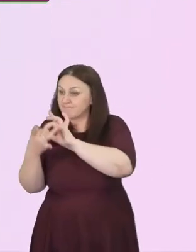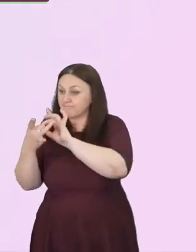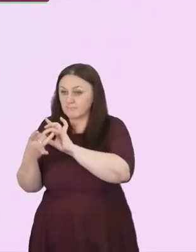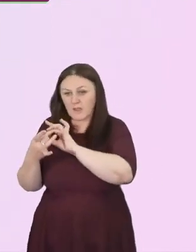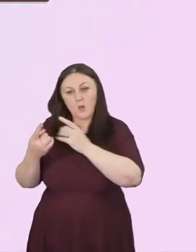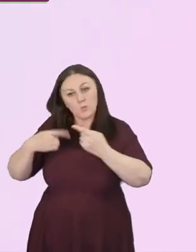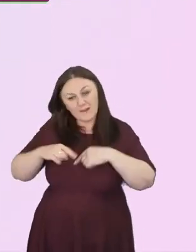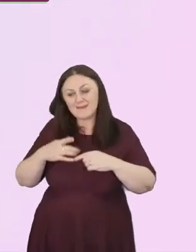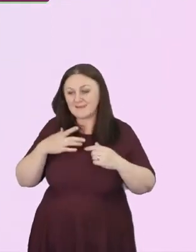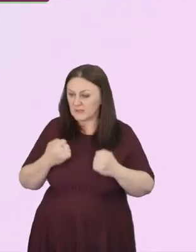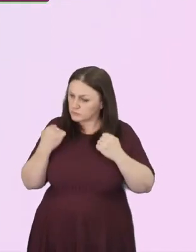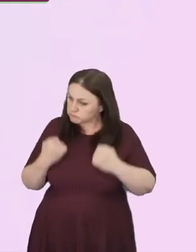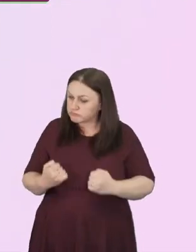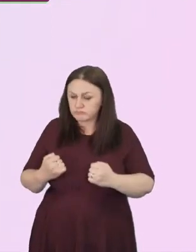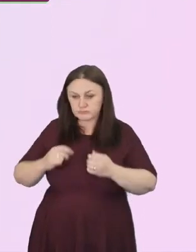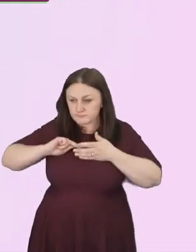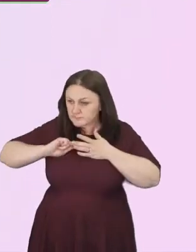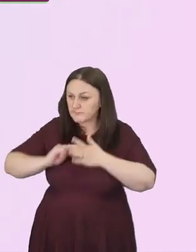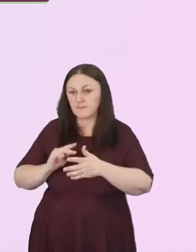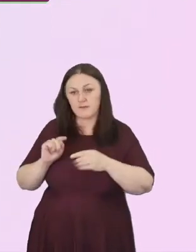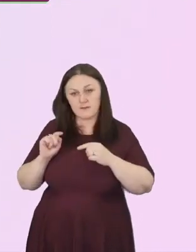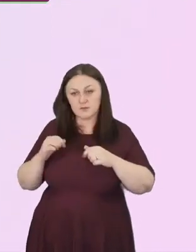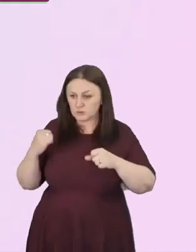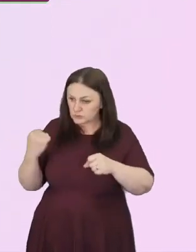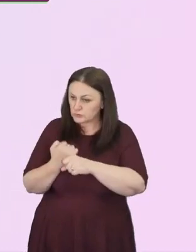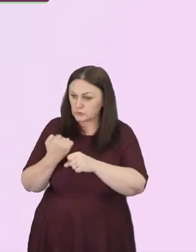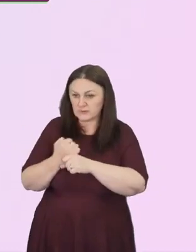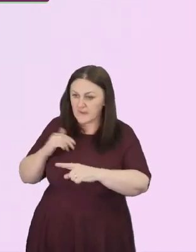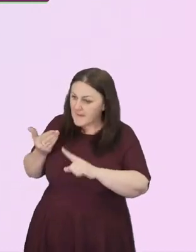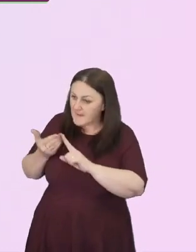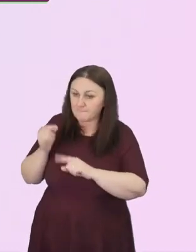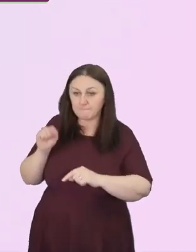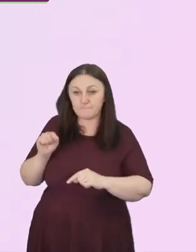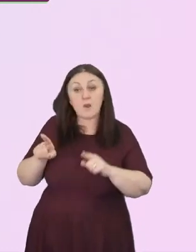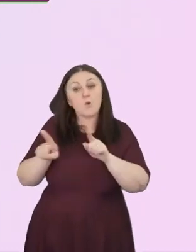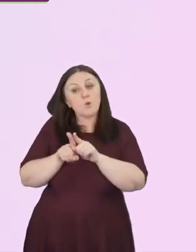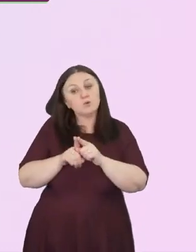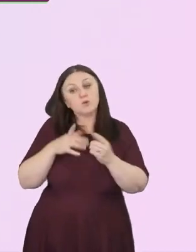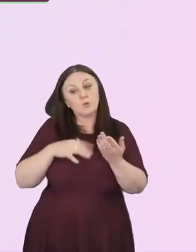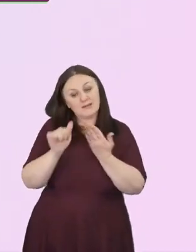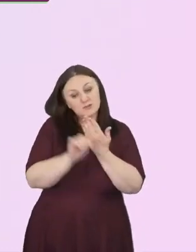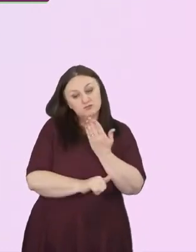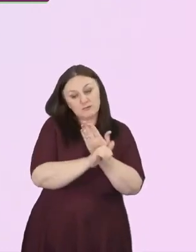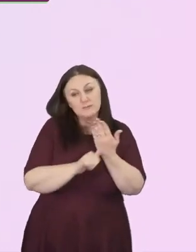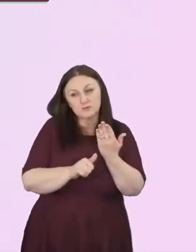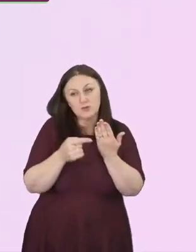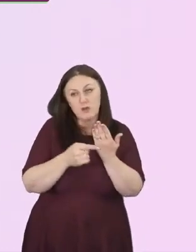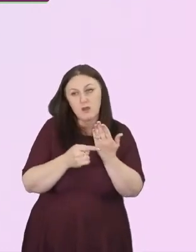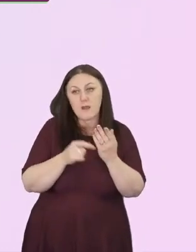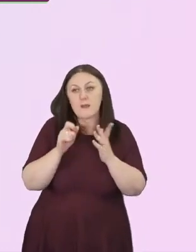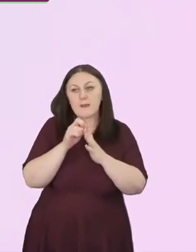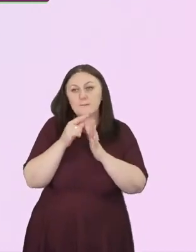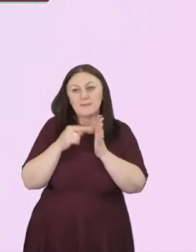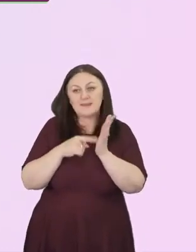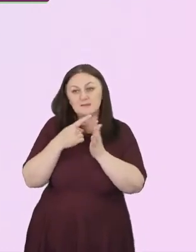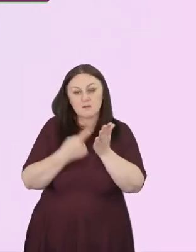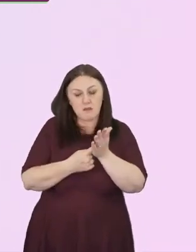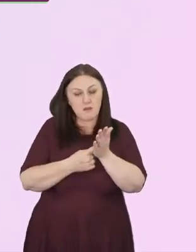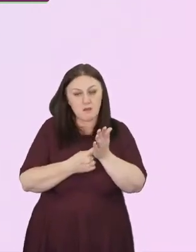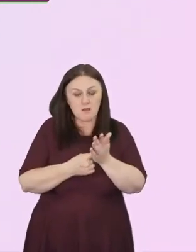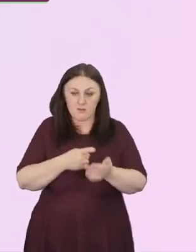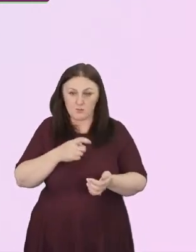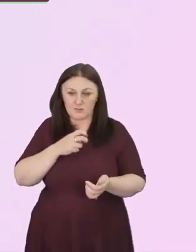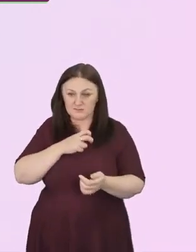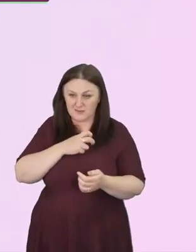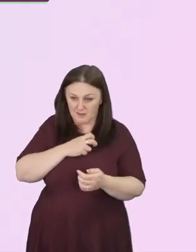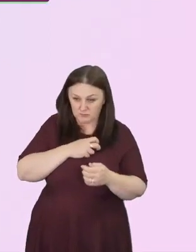And finally, some scripture to guide us. Peter was anxious that the people of Jesus that he was